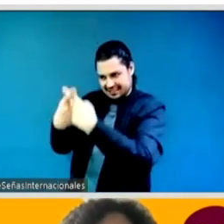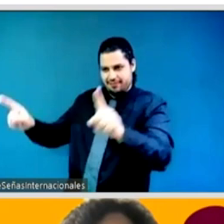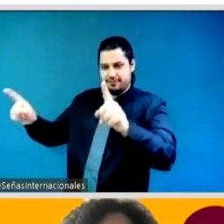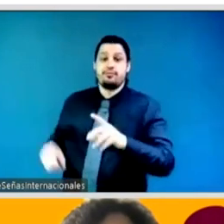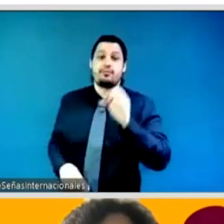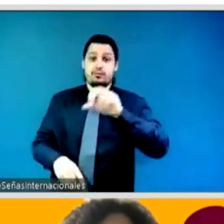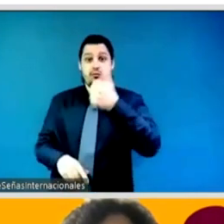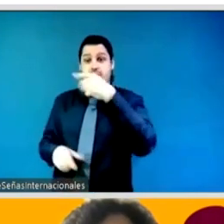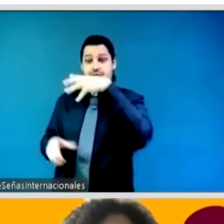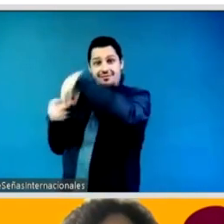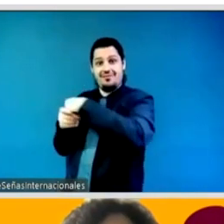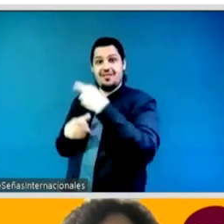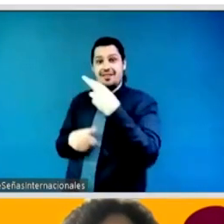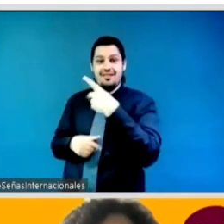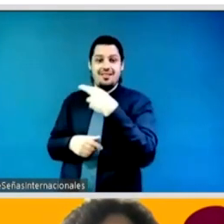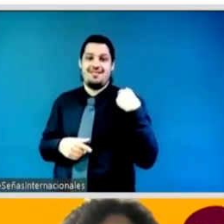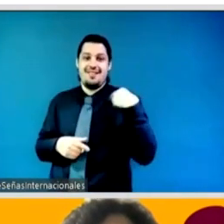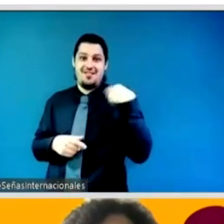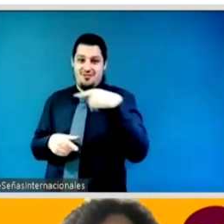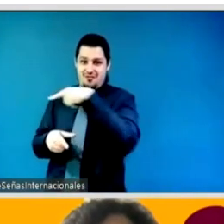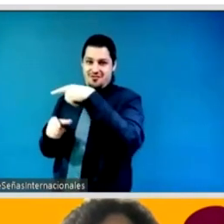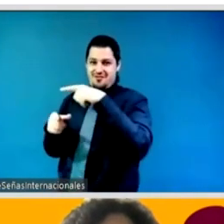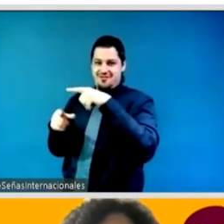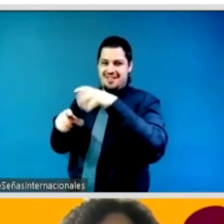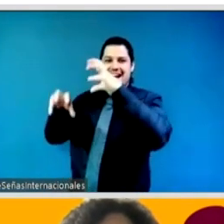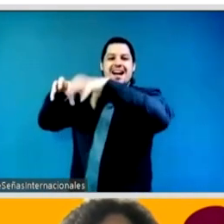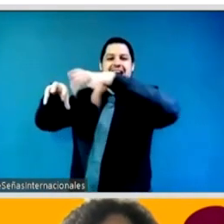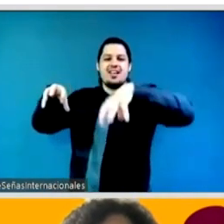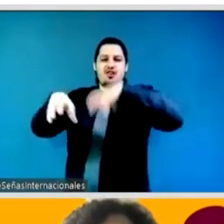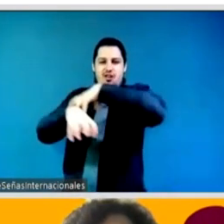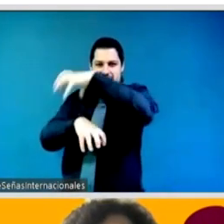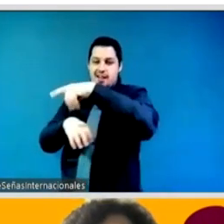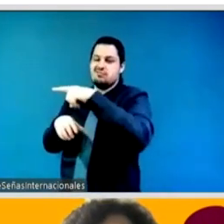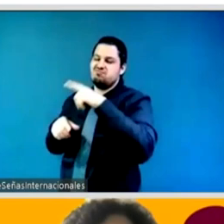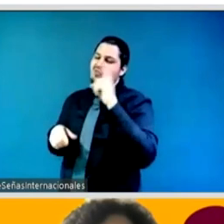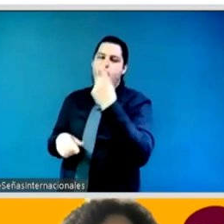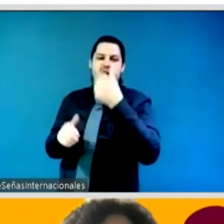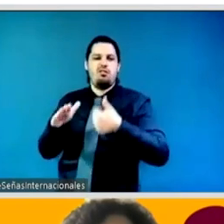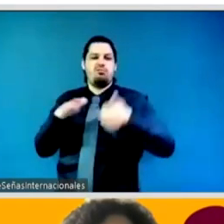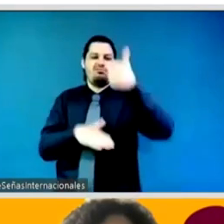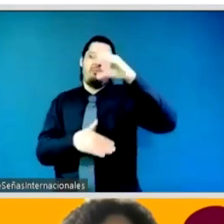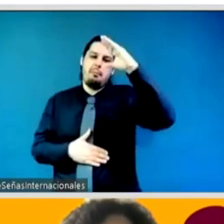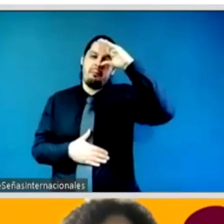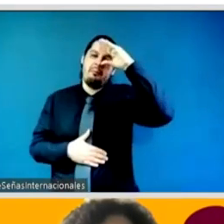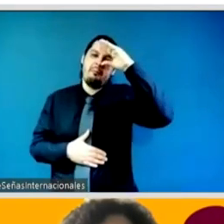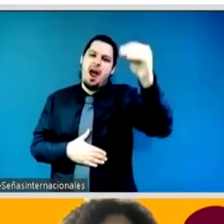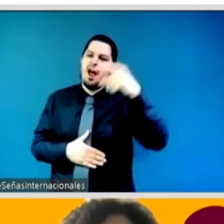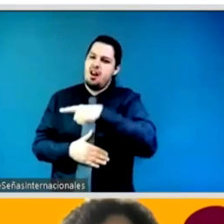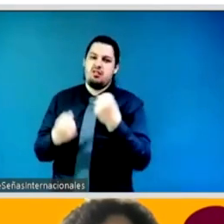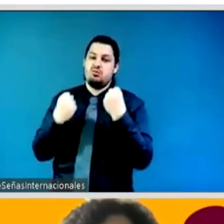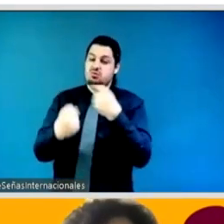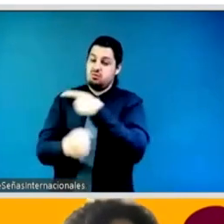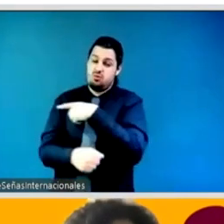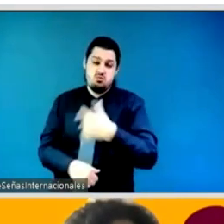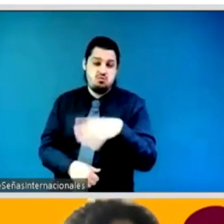and we have had instances to have behind closed doors incredibly difficult